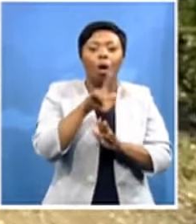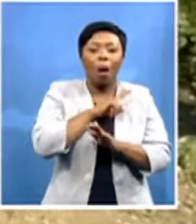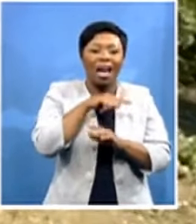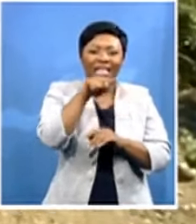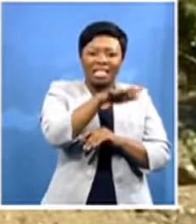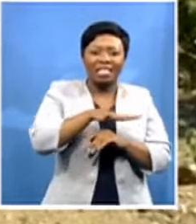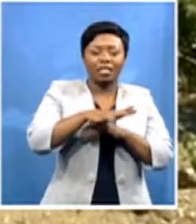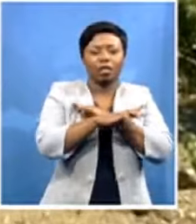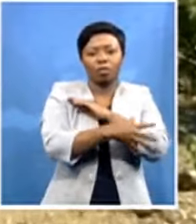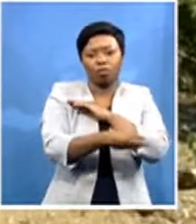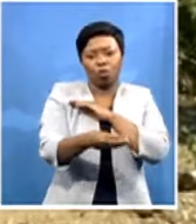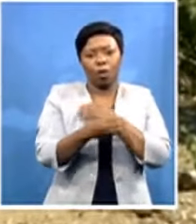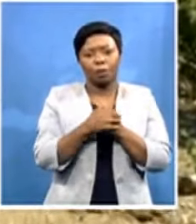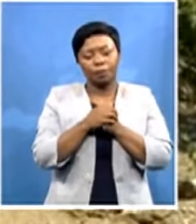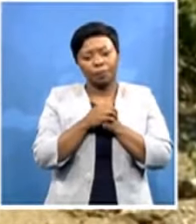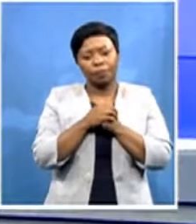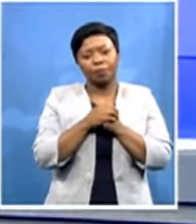SABC News, Poison Jones.